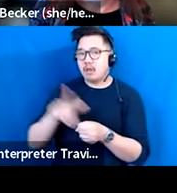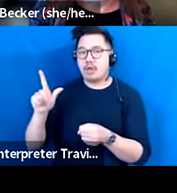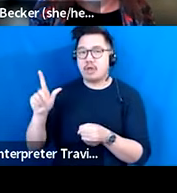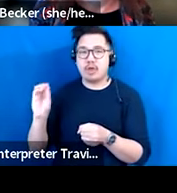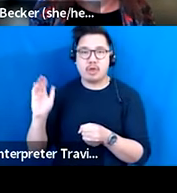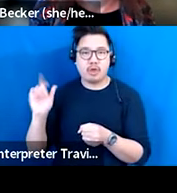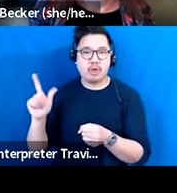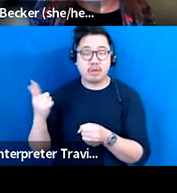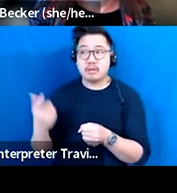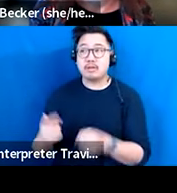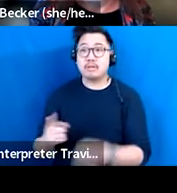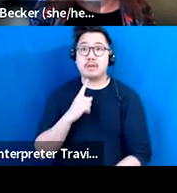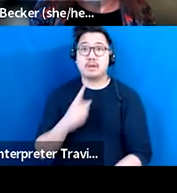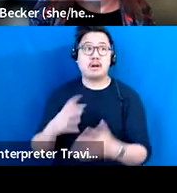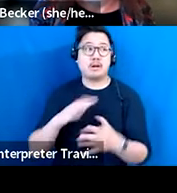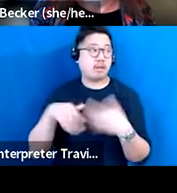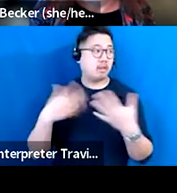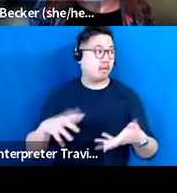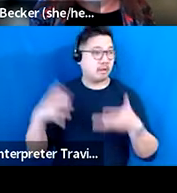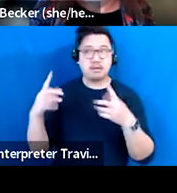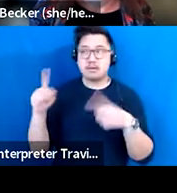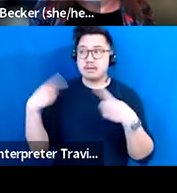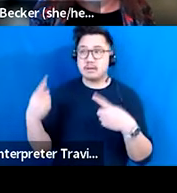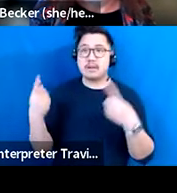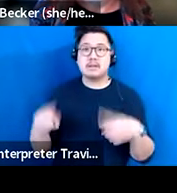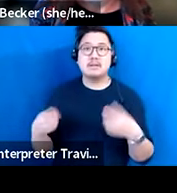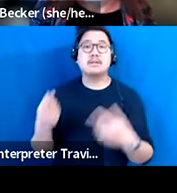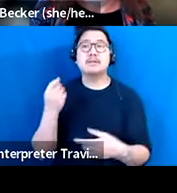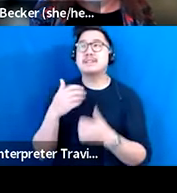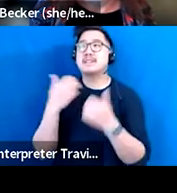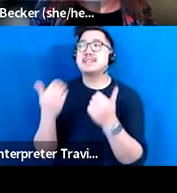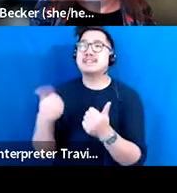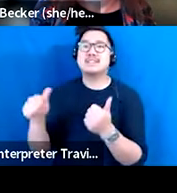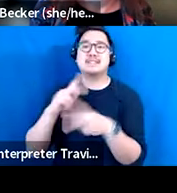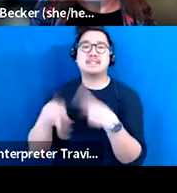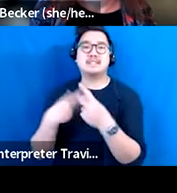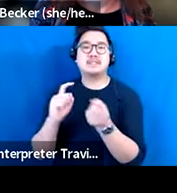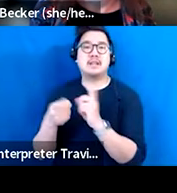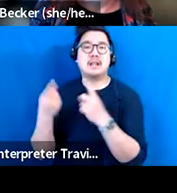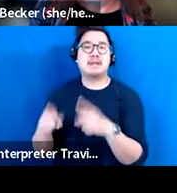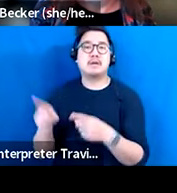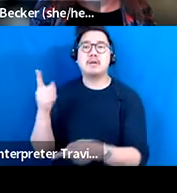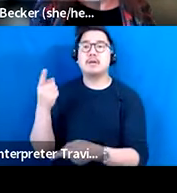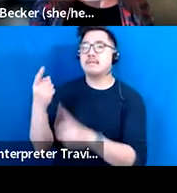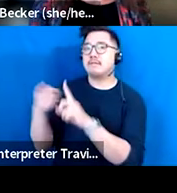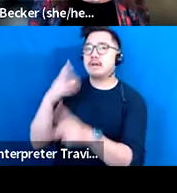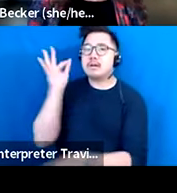shown us is that any of the things that have been moved forward with the federal packages getting far, it started because people were in communication with